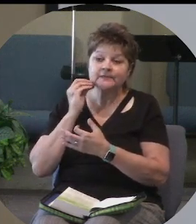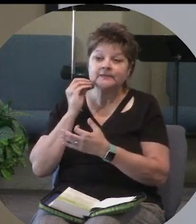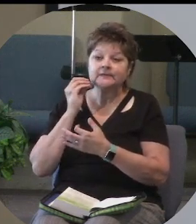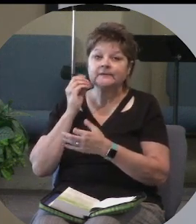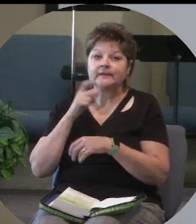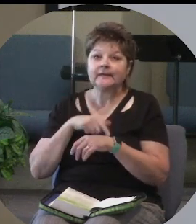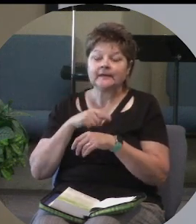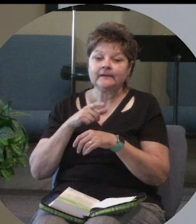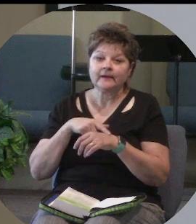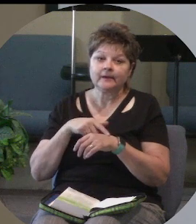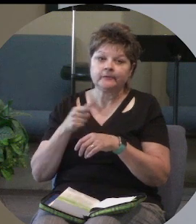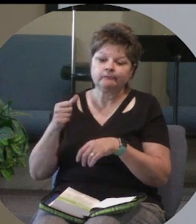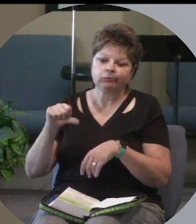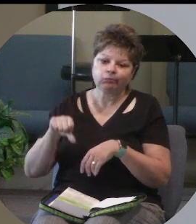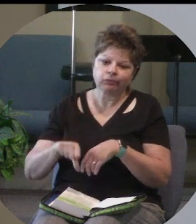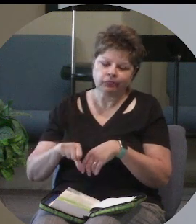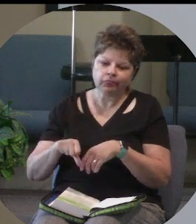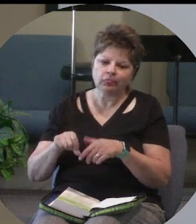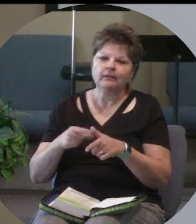so God can bring us back.